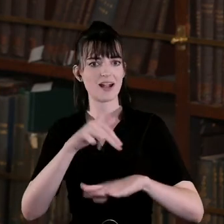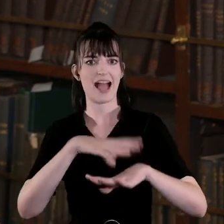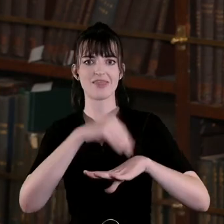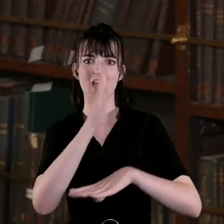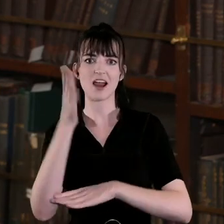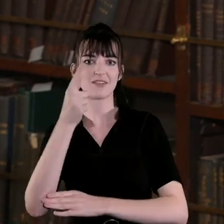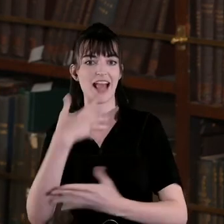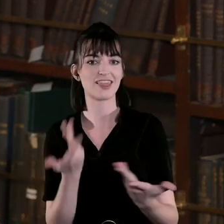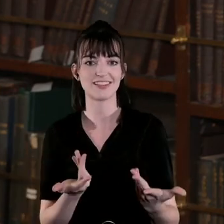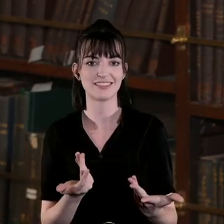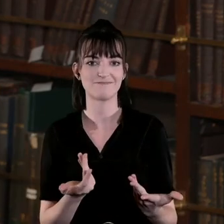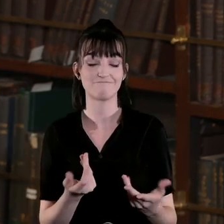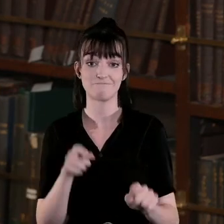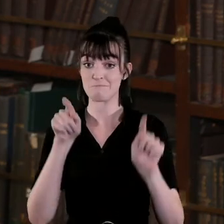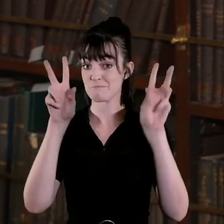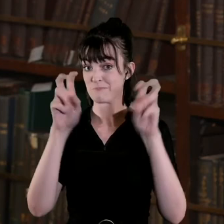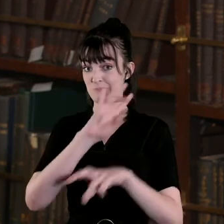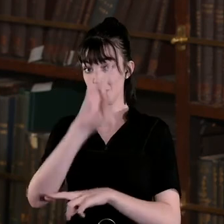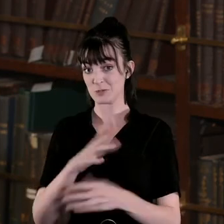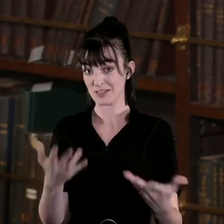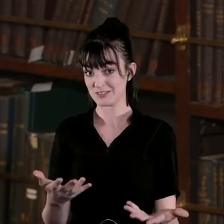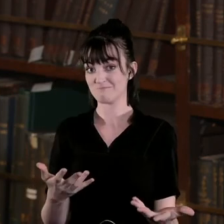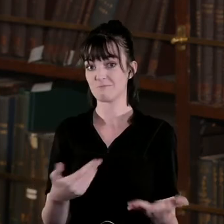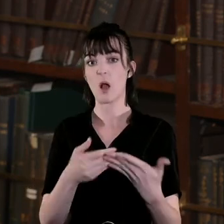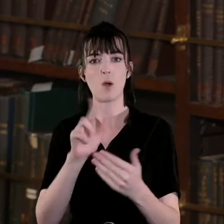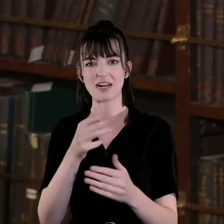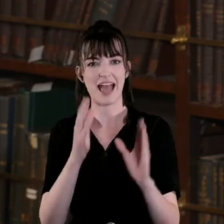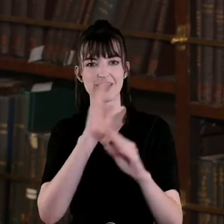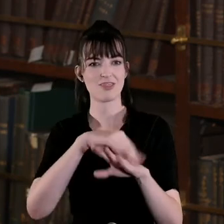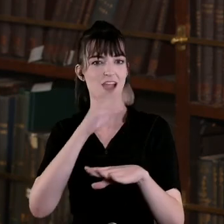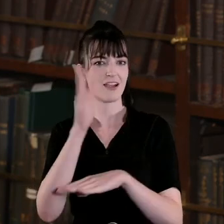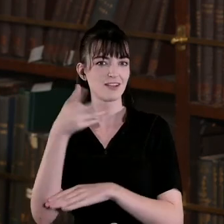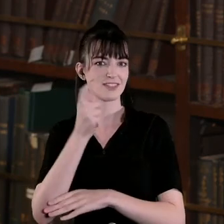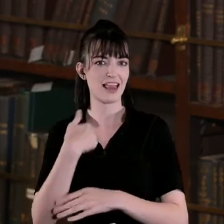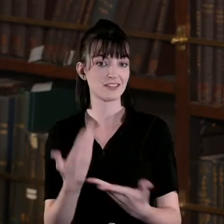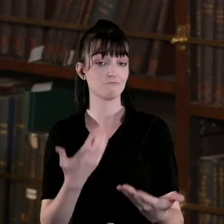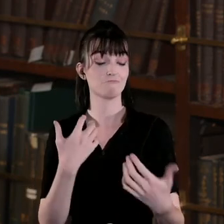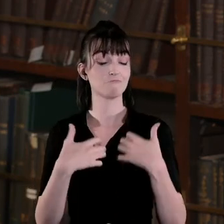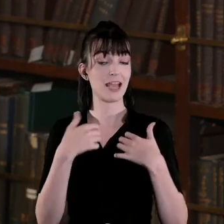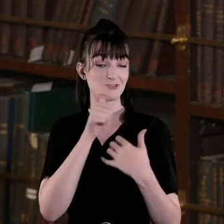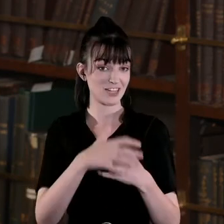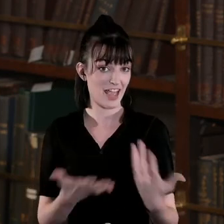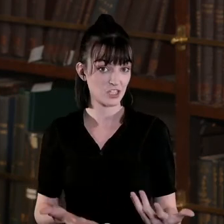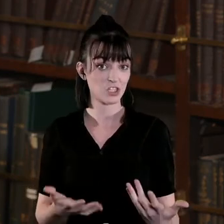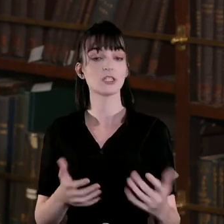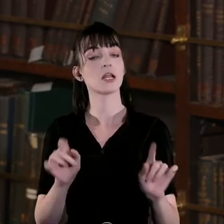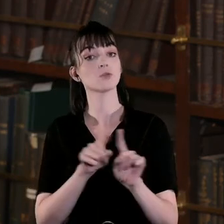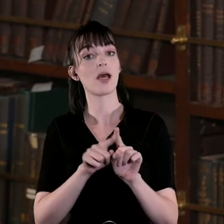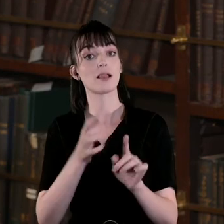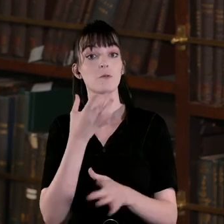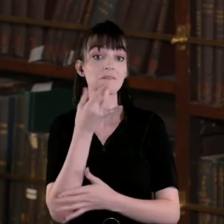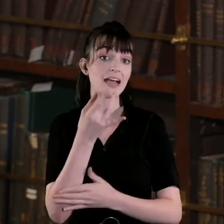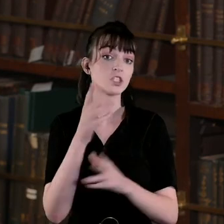by posing that question we have come up with some very interesting answers and we've also perhaps asked new